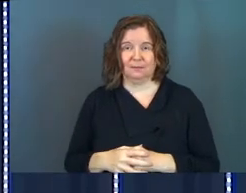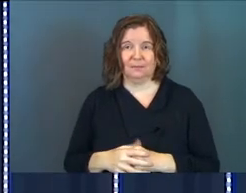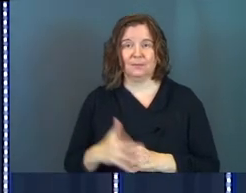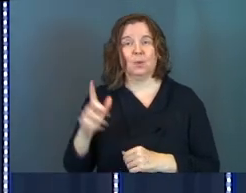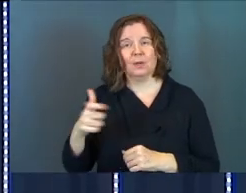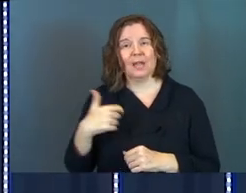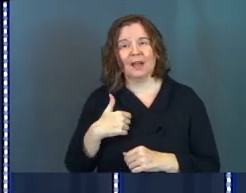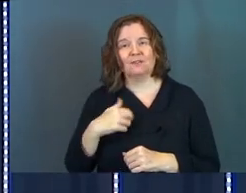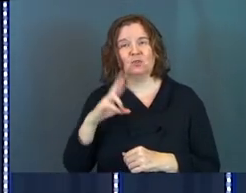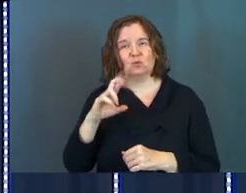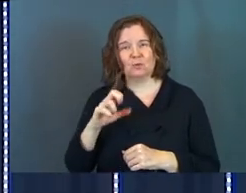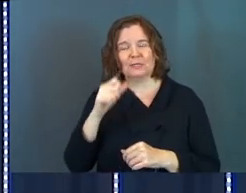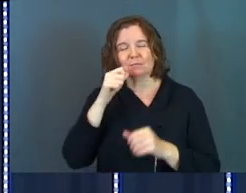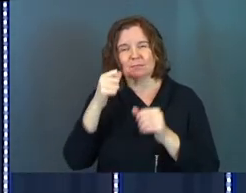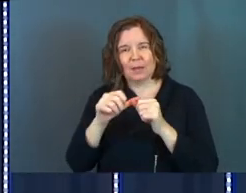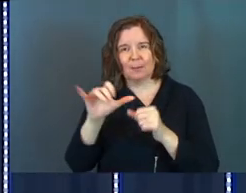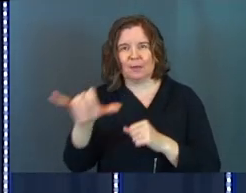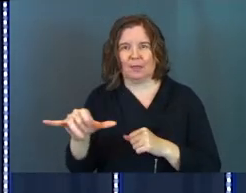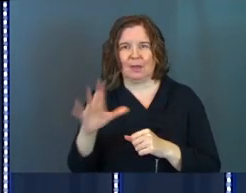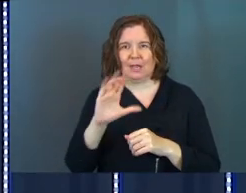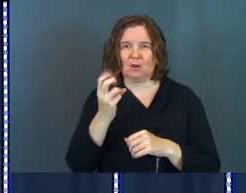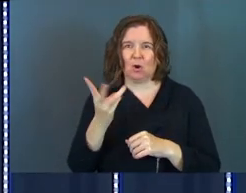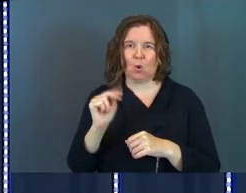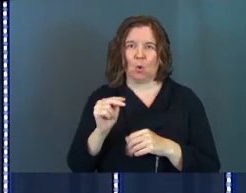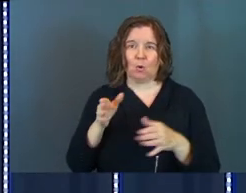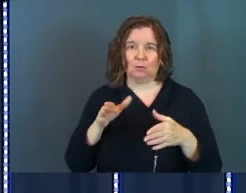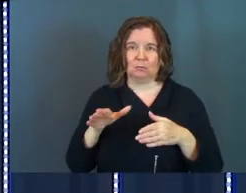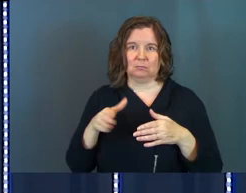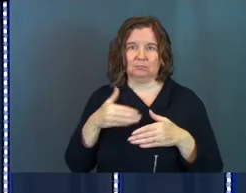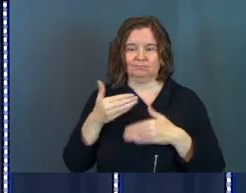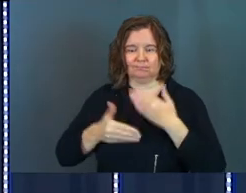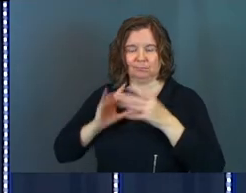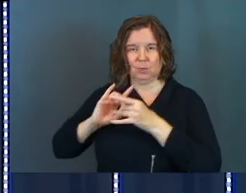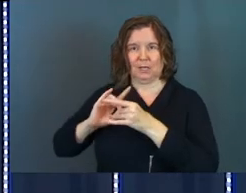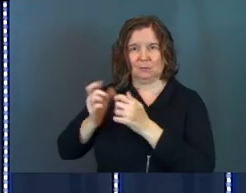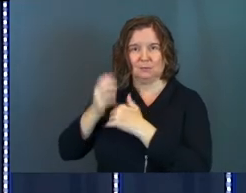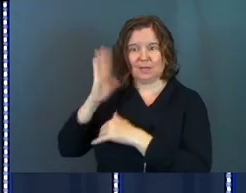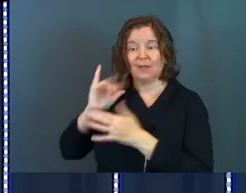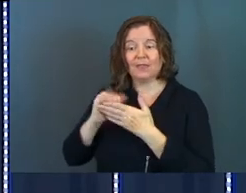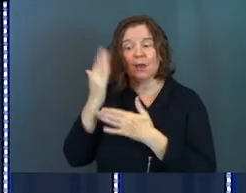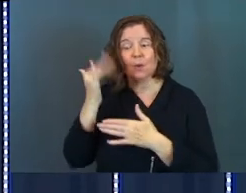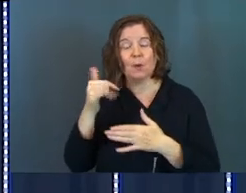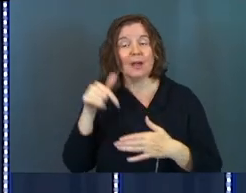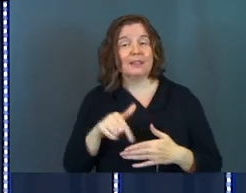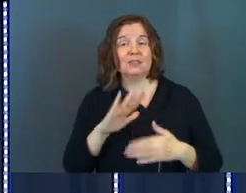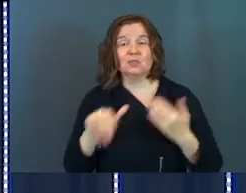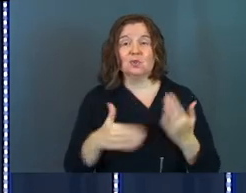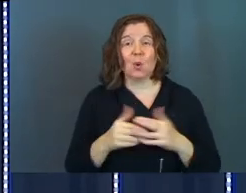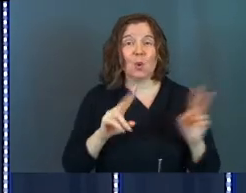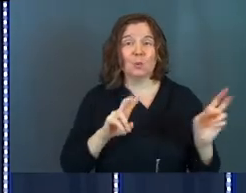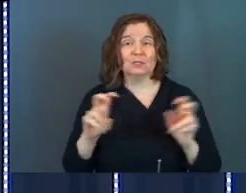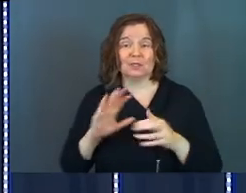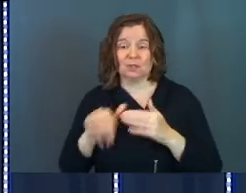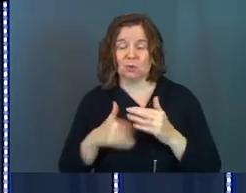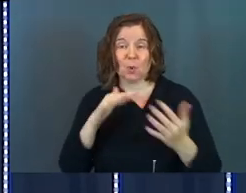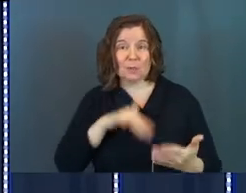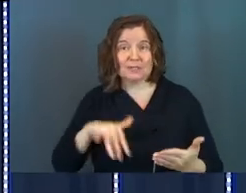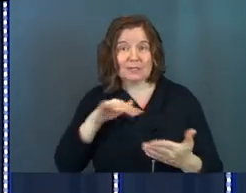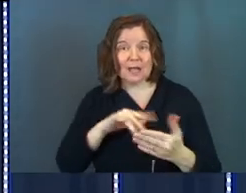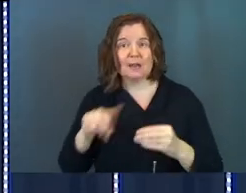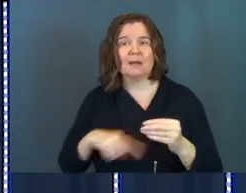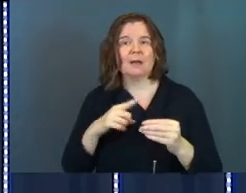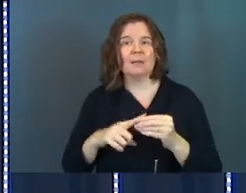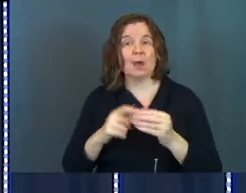We have to recapture that in our own walk. That's why it's like this whole series this whole study